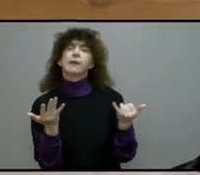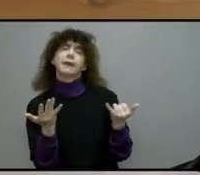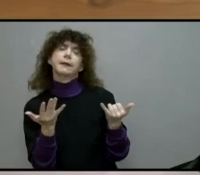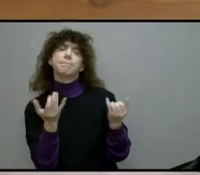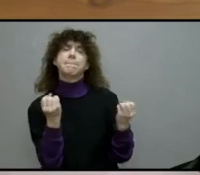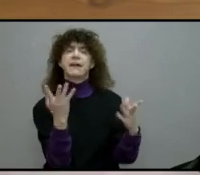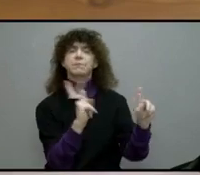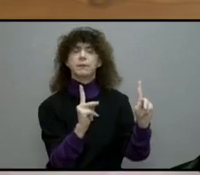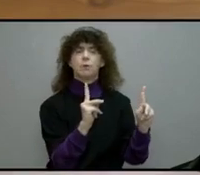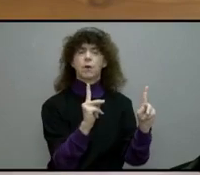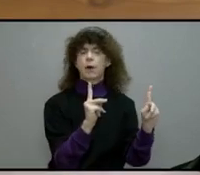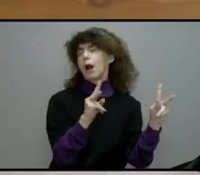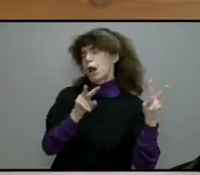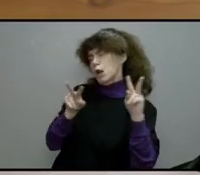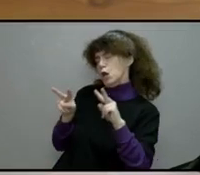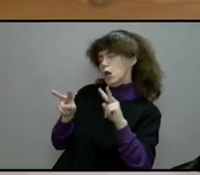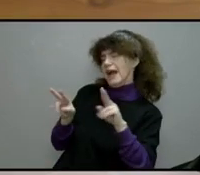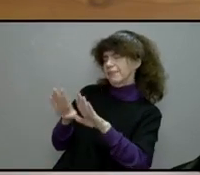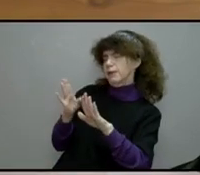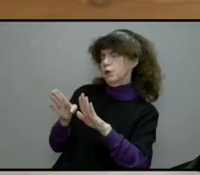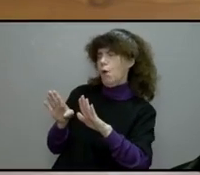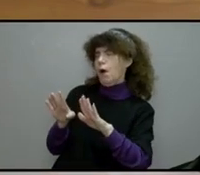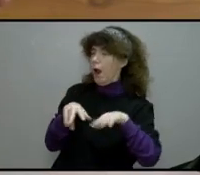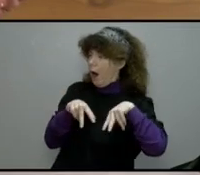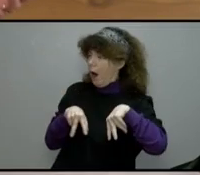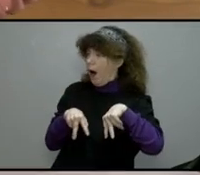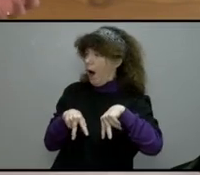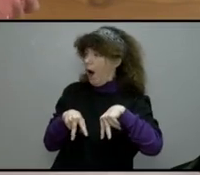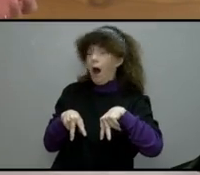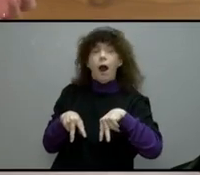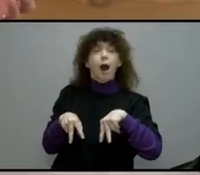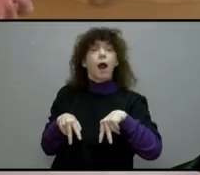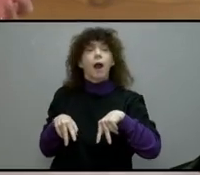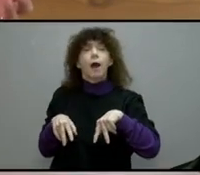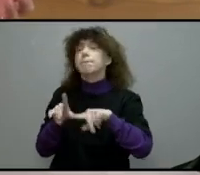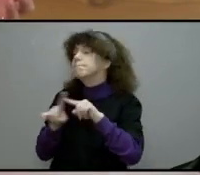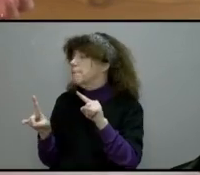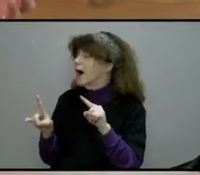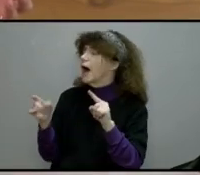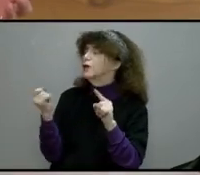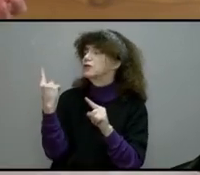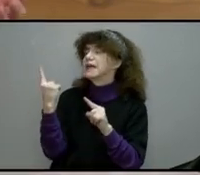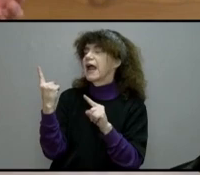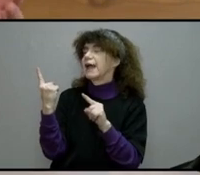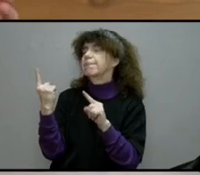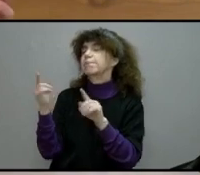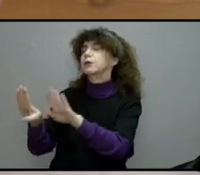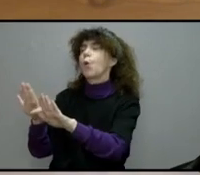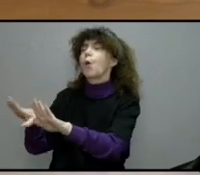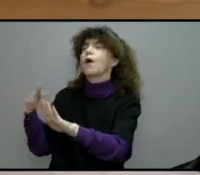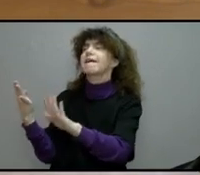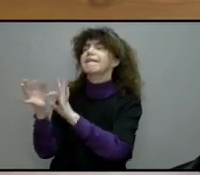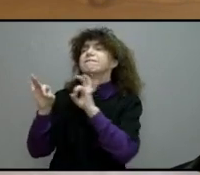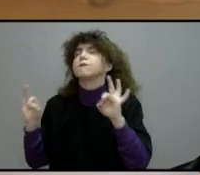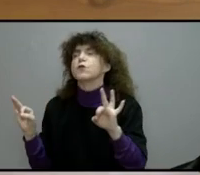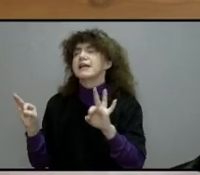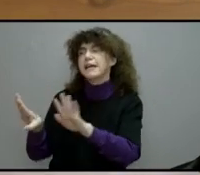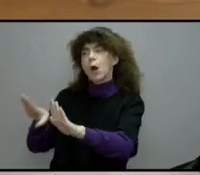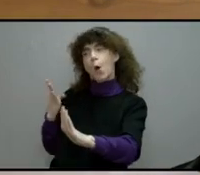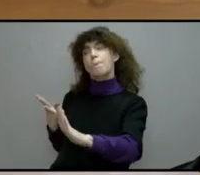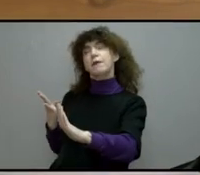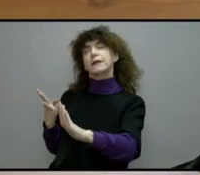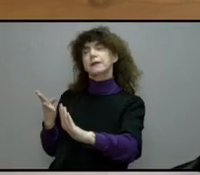merely looking at the door. The door is free and open. When we enter by the door, we will be